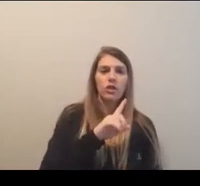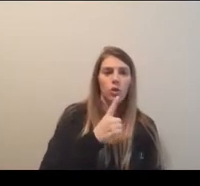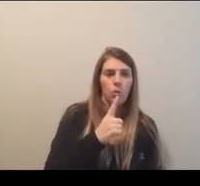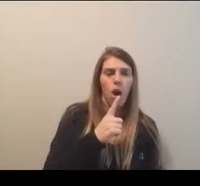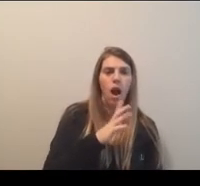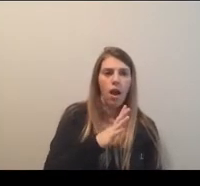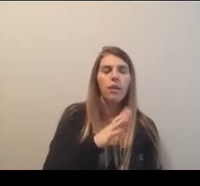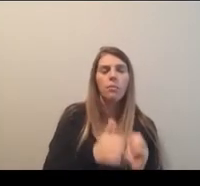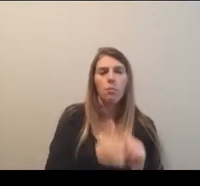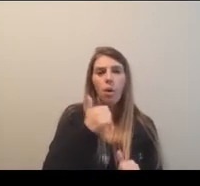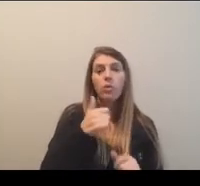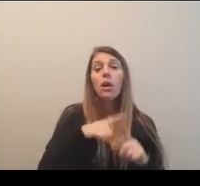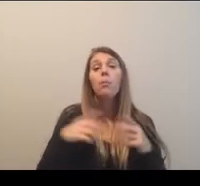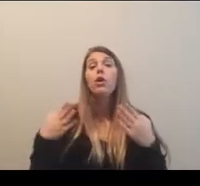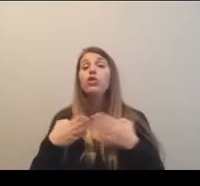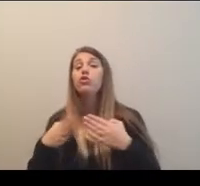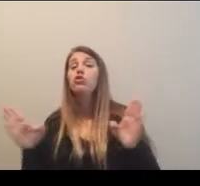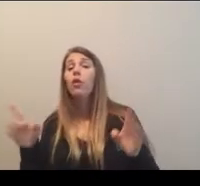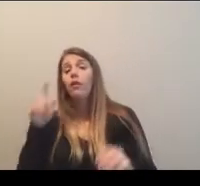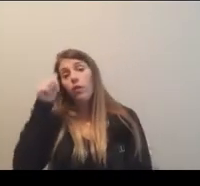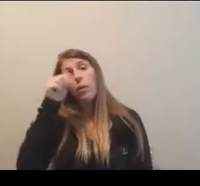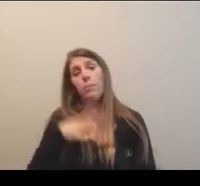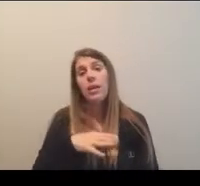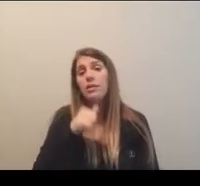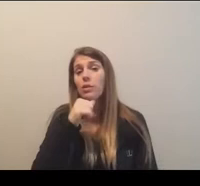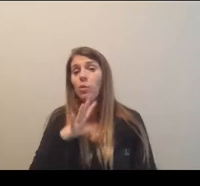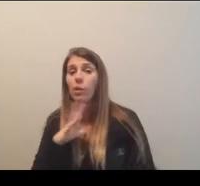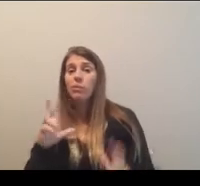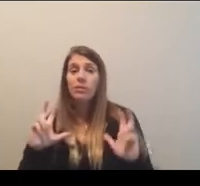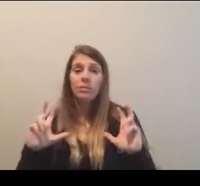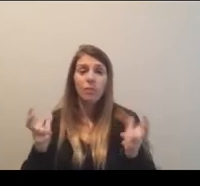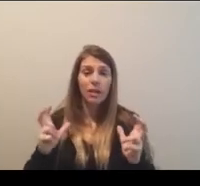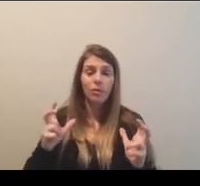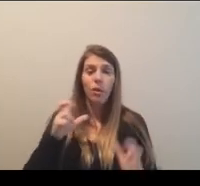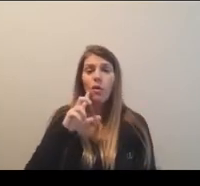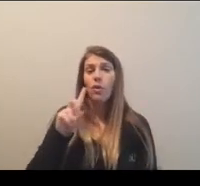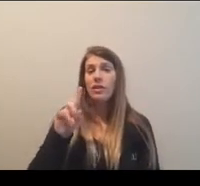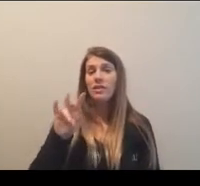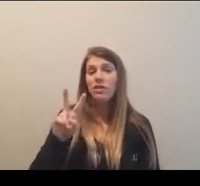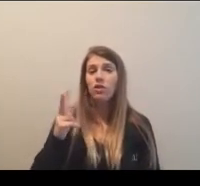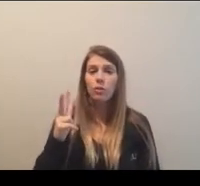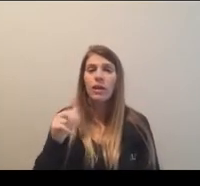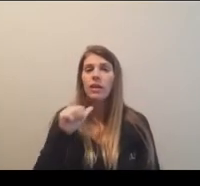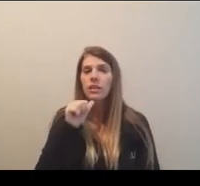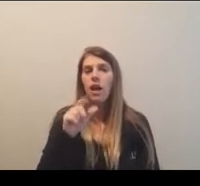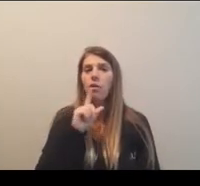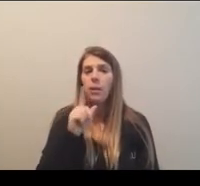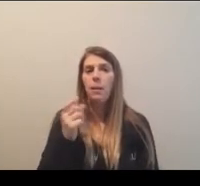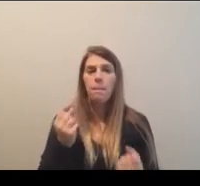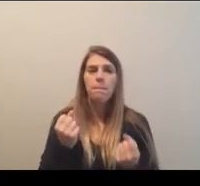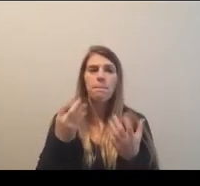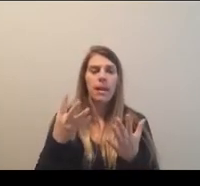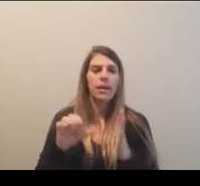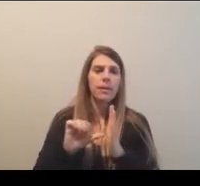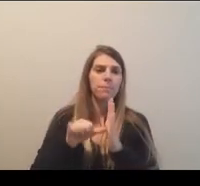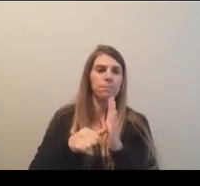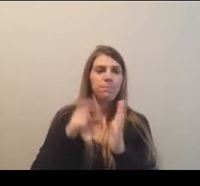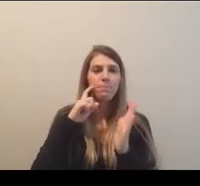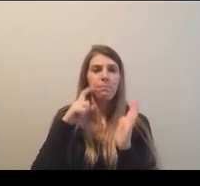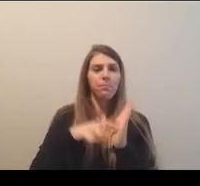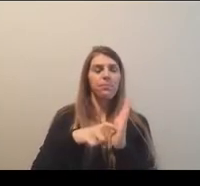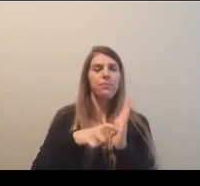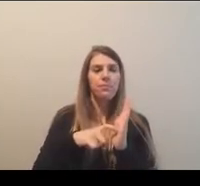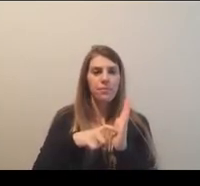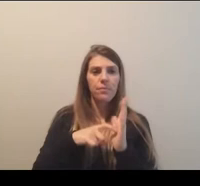Um, generally speaking for men's and women's basketball, there were, there were not as many, um, pointed out or noted items and